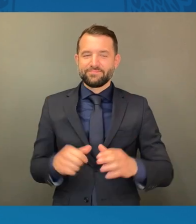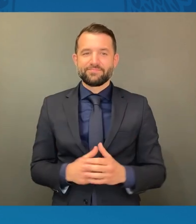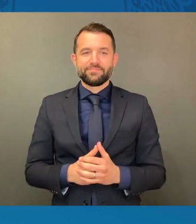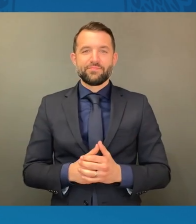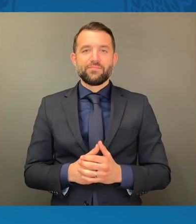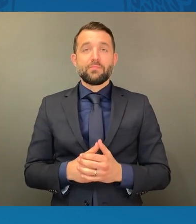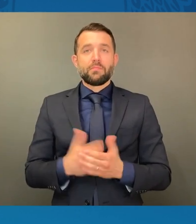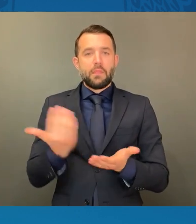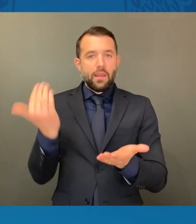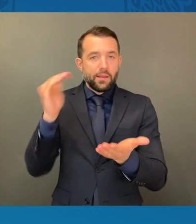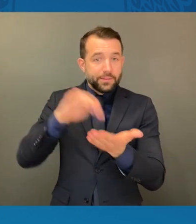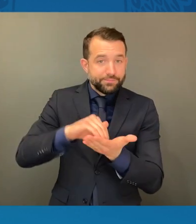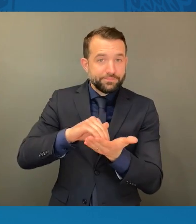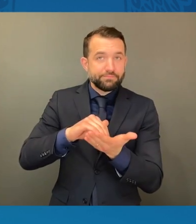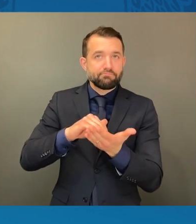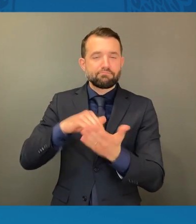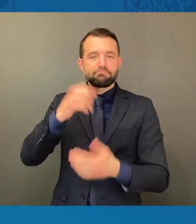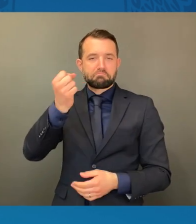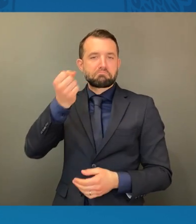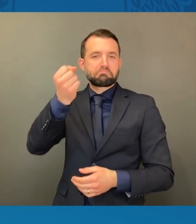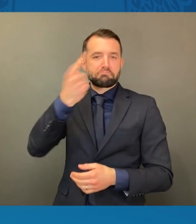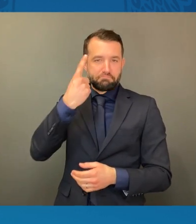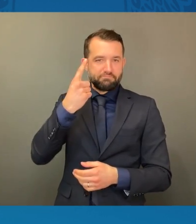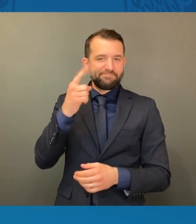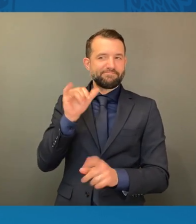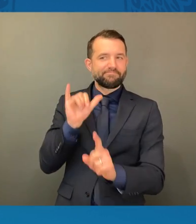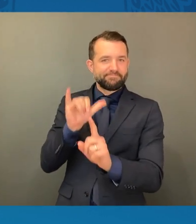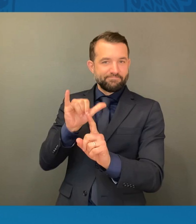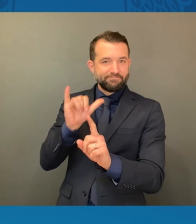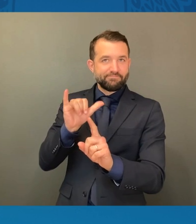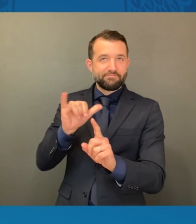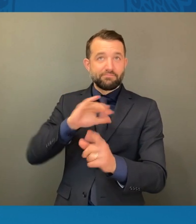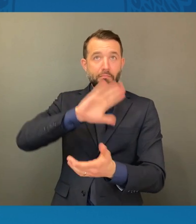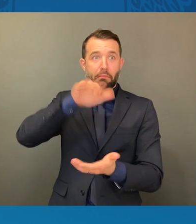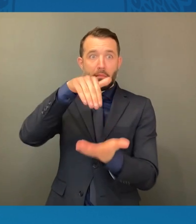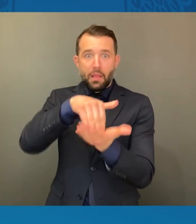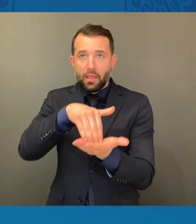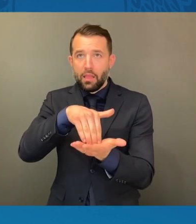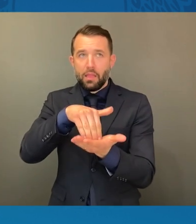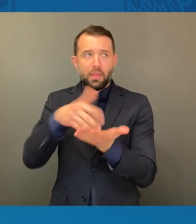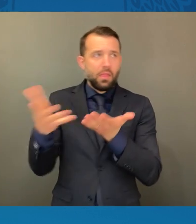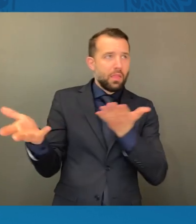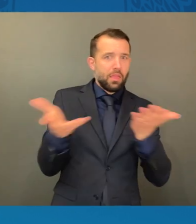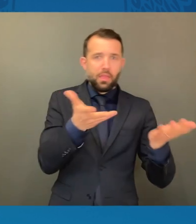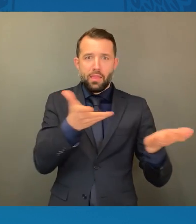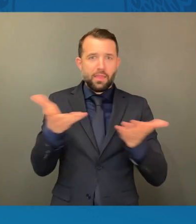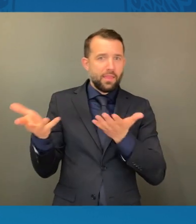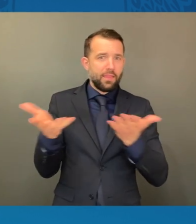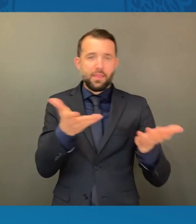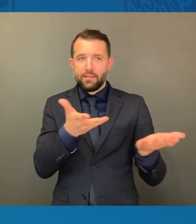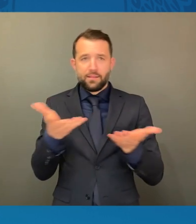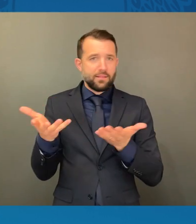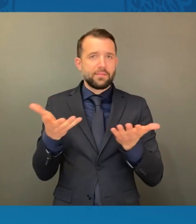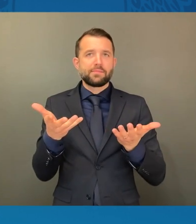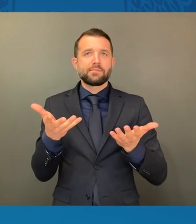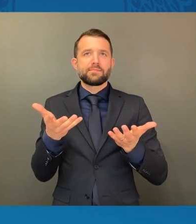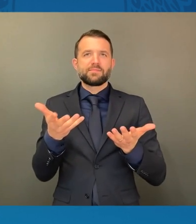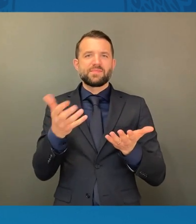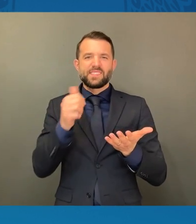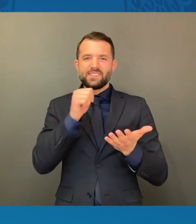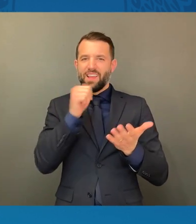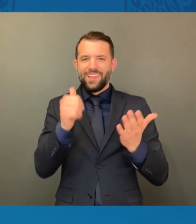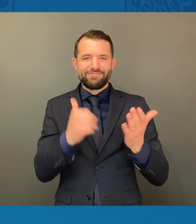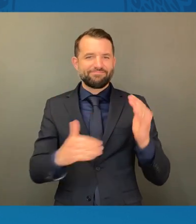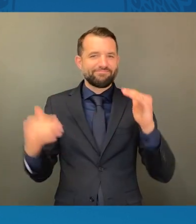however, find ourselves caught in between, between injustice and